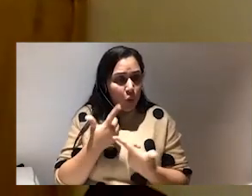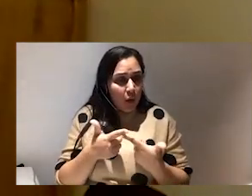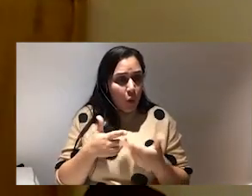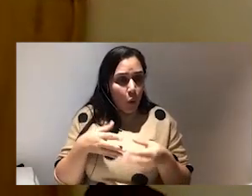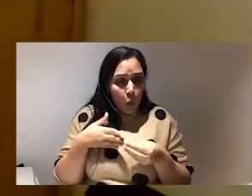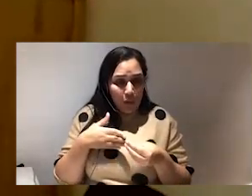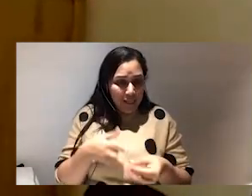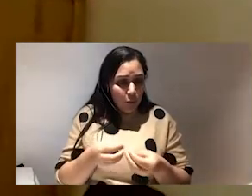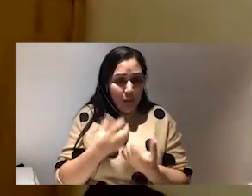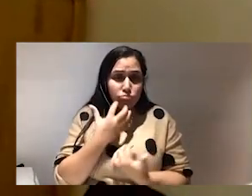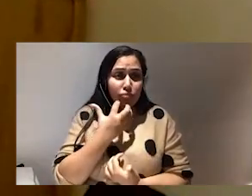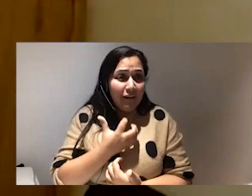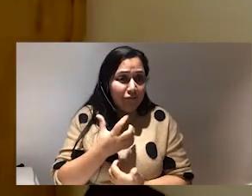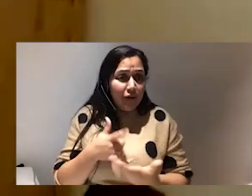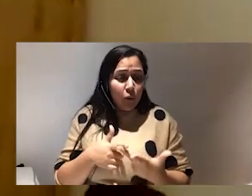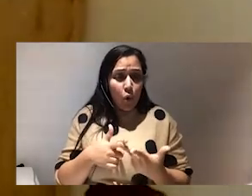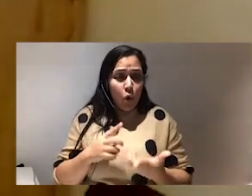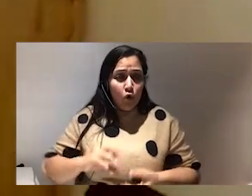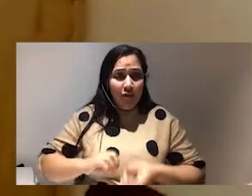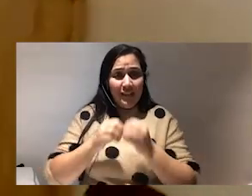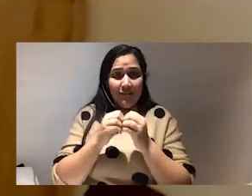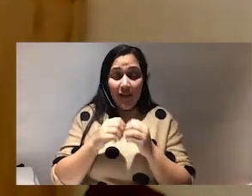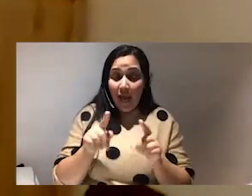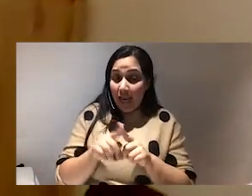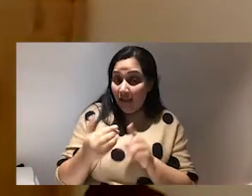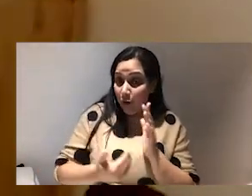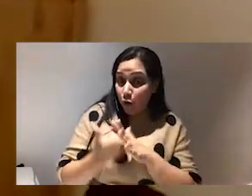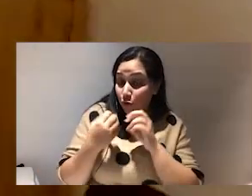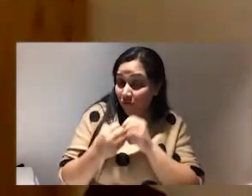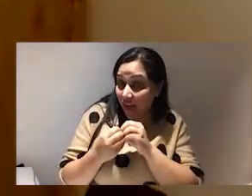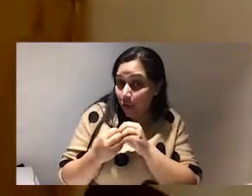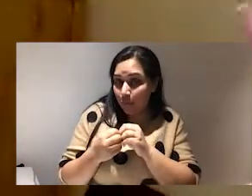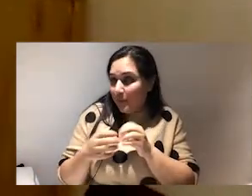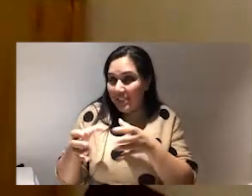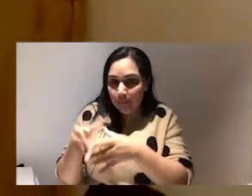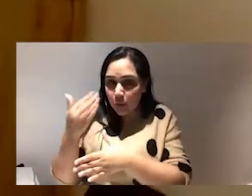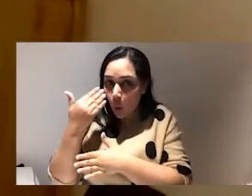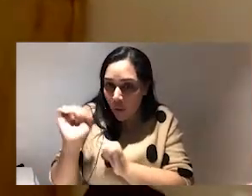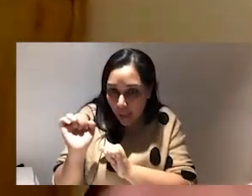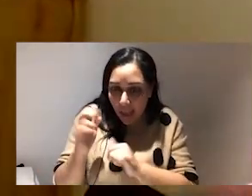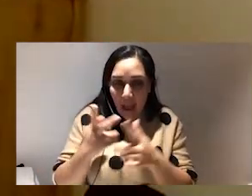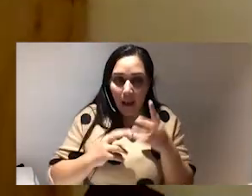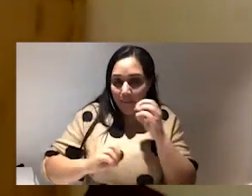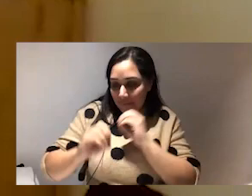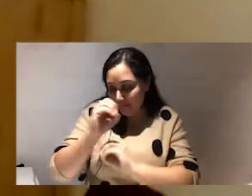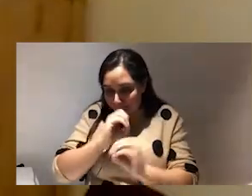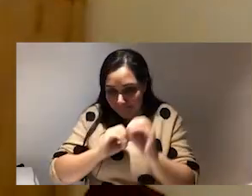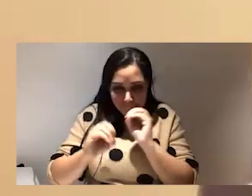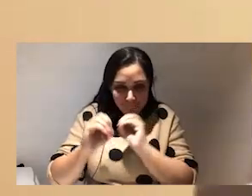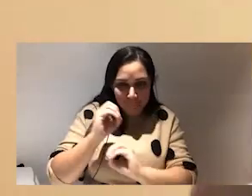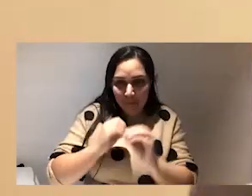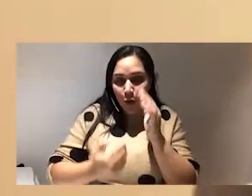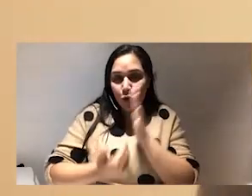bravery and creativity and I've got a new value the team doesn't know this but I've been I've been I've been ruminating on a new value